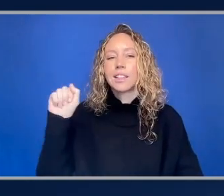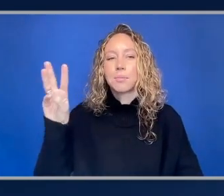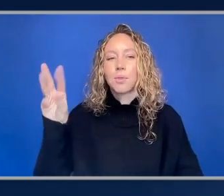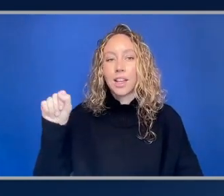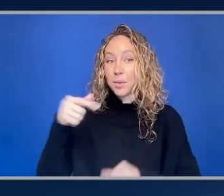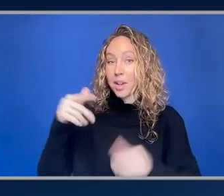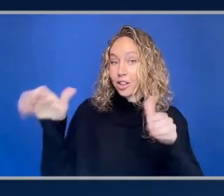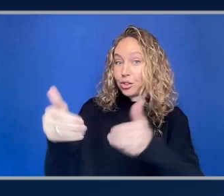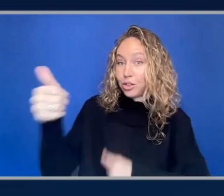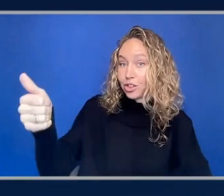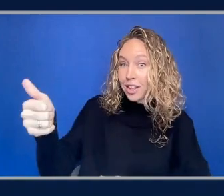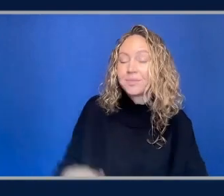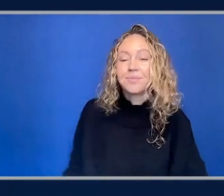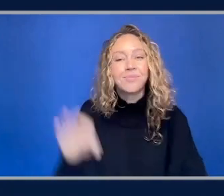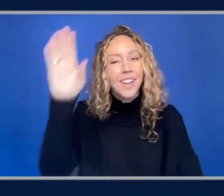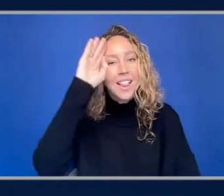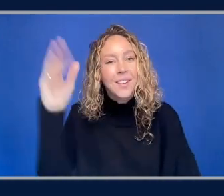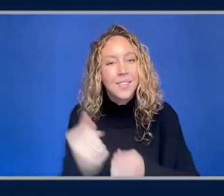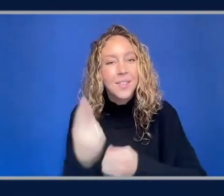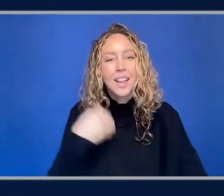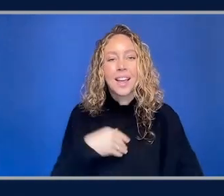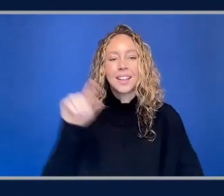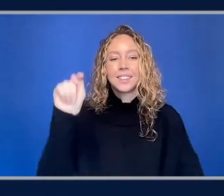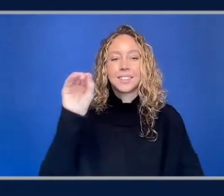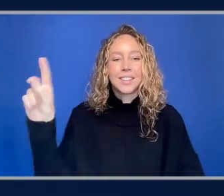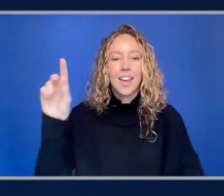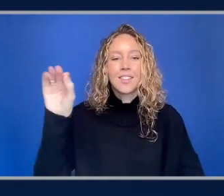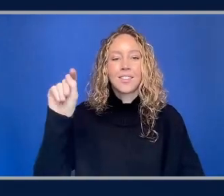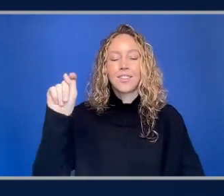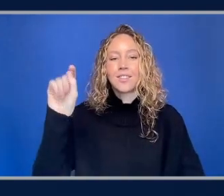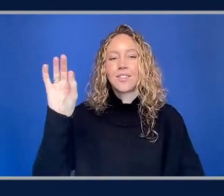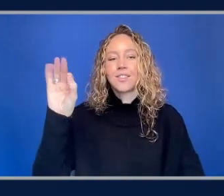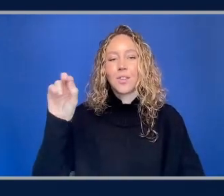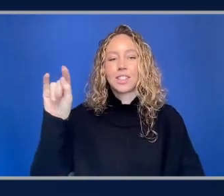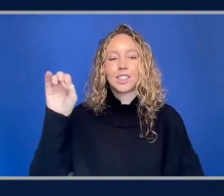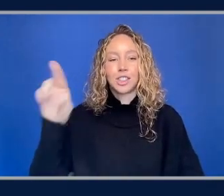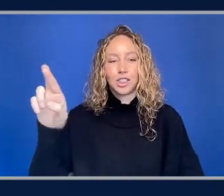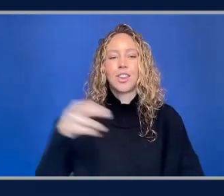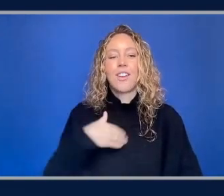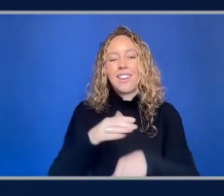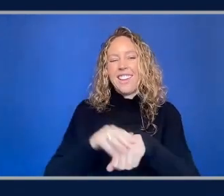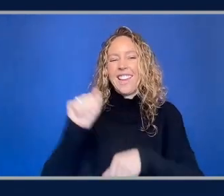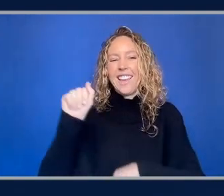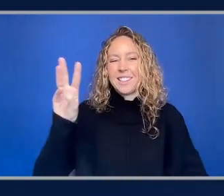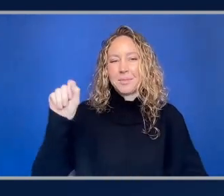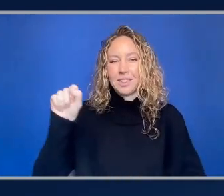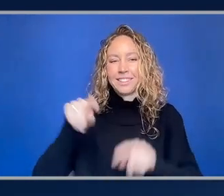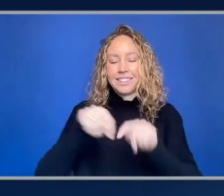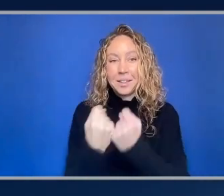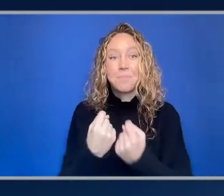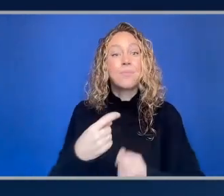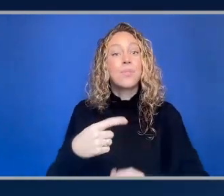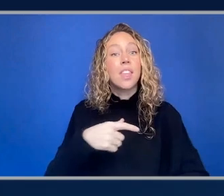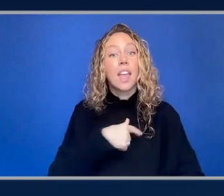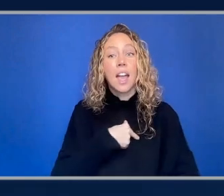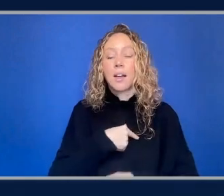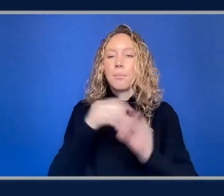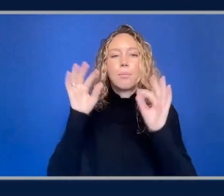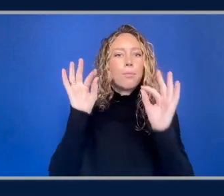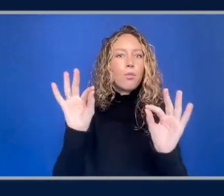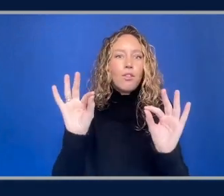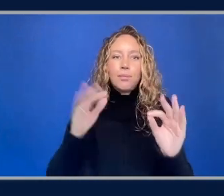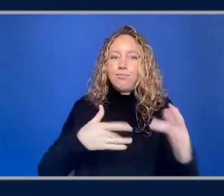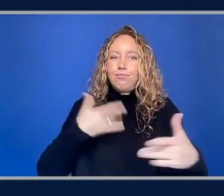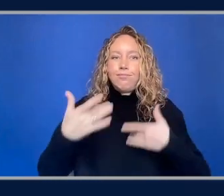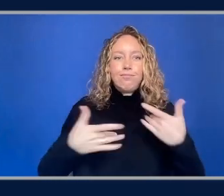ahead and introduce yourself hey everybody I'm Todd Fortier I'm a SA here at AWS and I think this is a perfectly fitting way to kick off the week